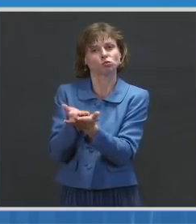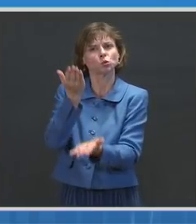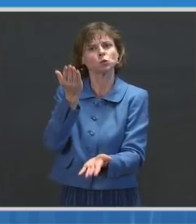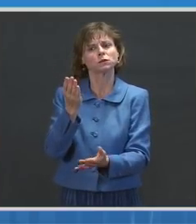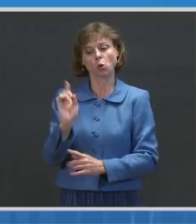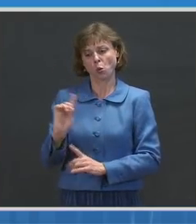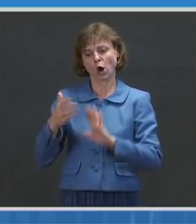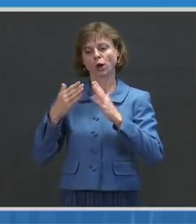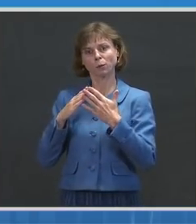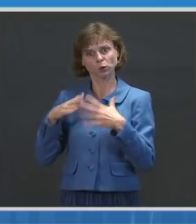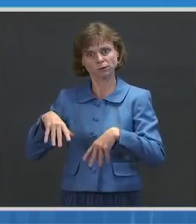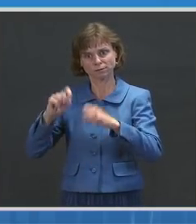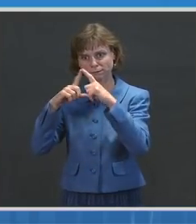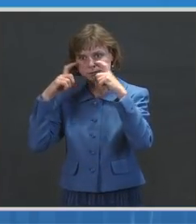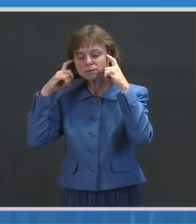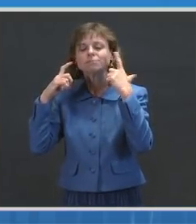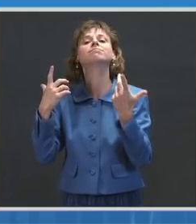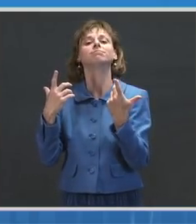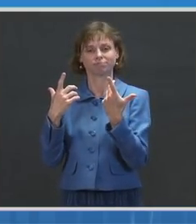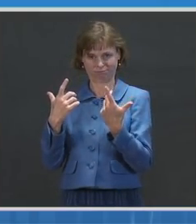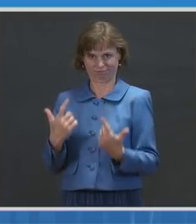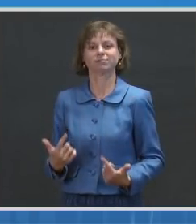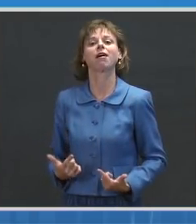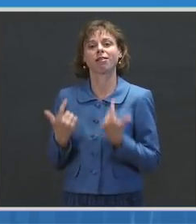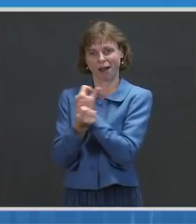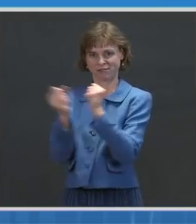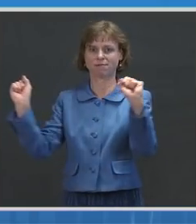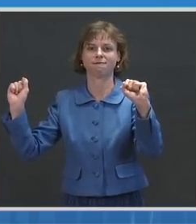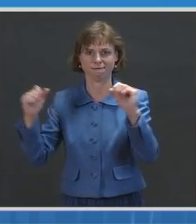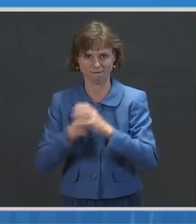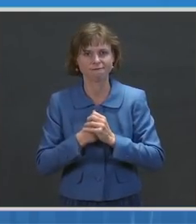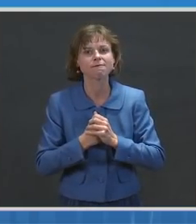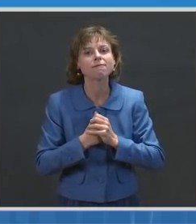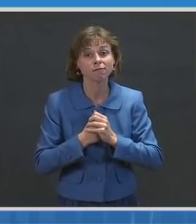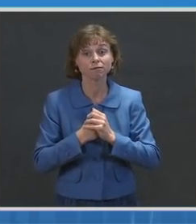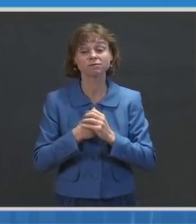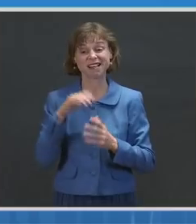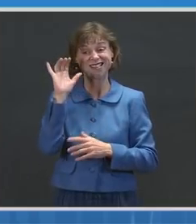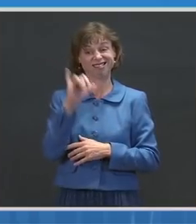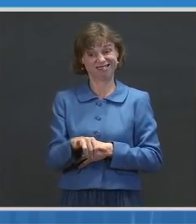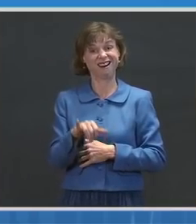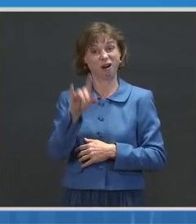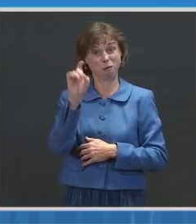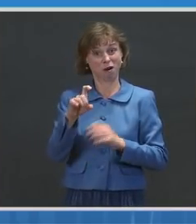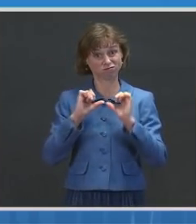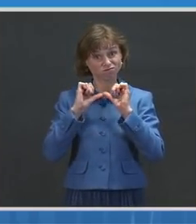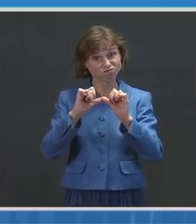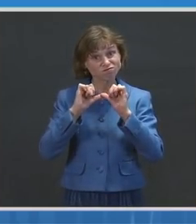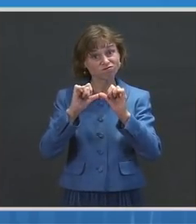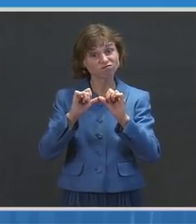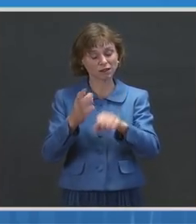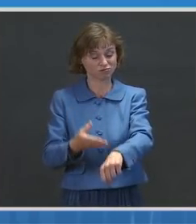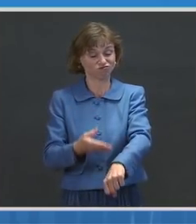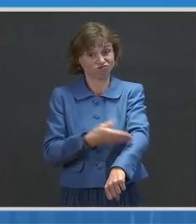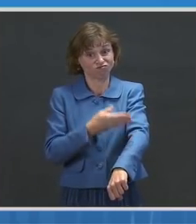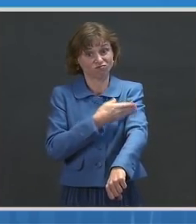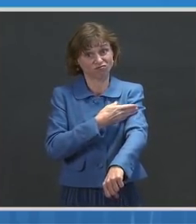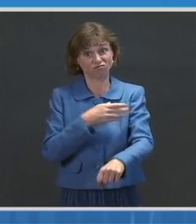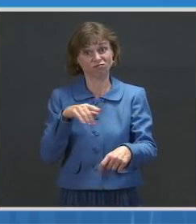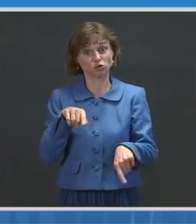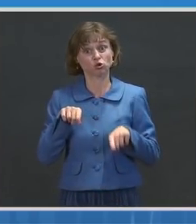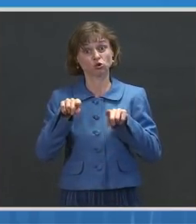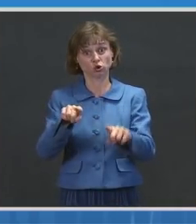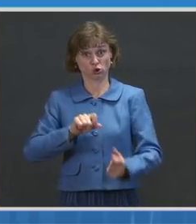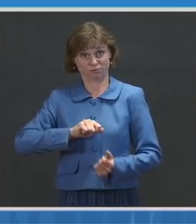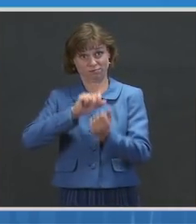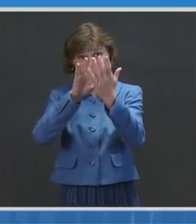lives are being saved. That needs to continue and improve in the face of the threats we confront. We